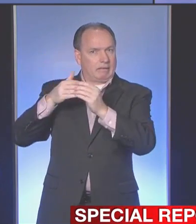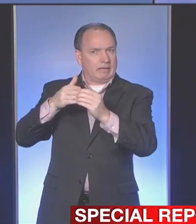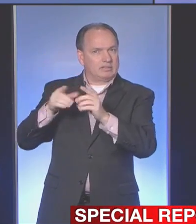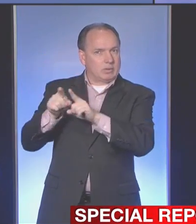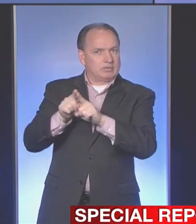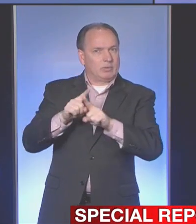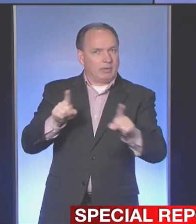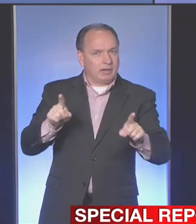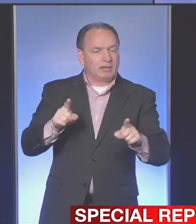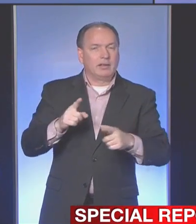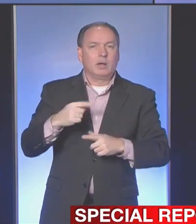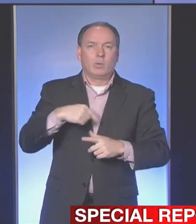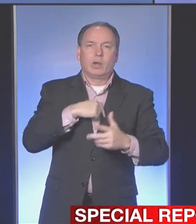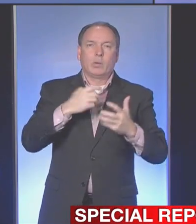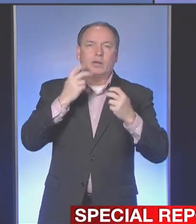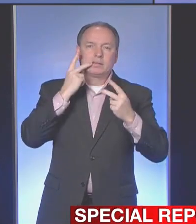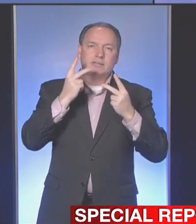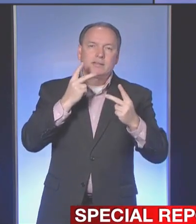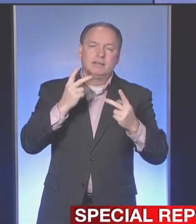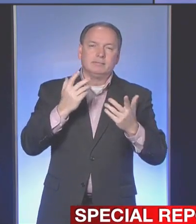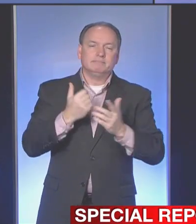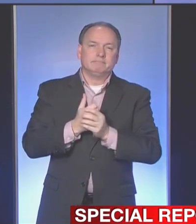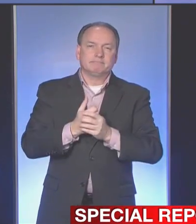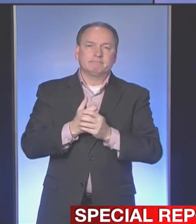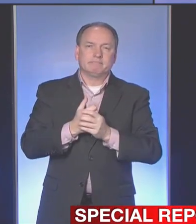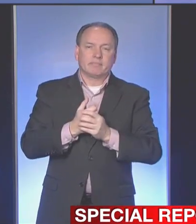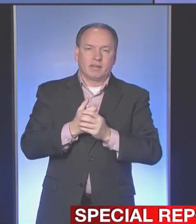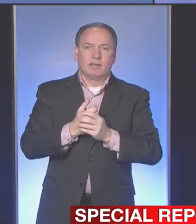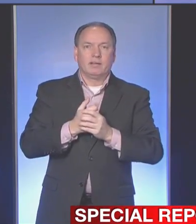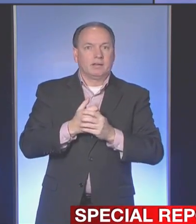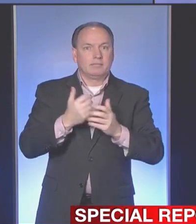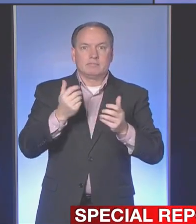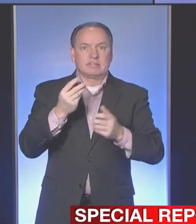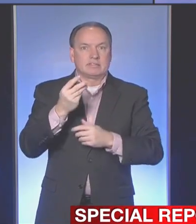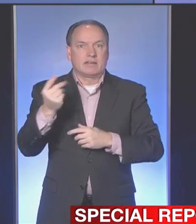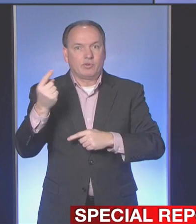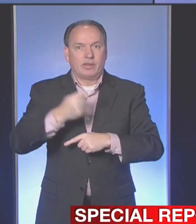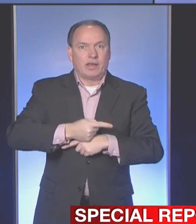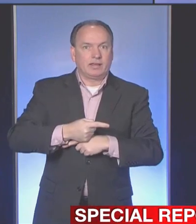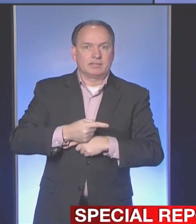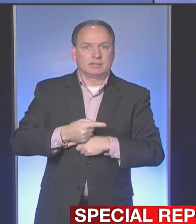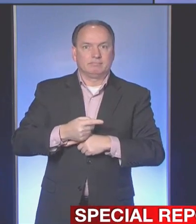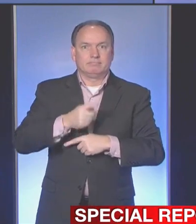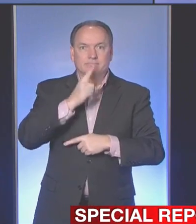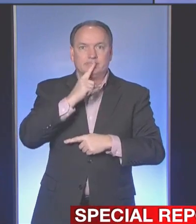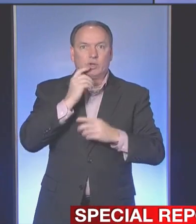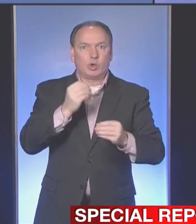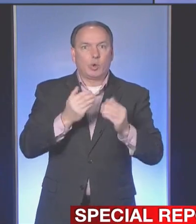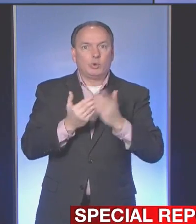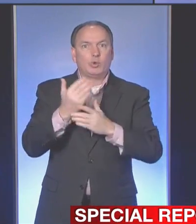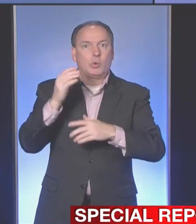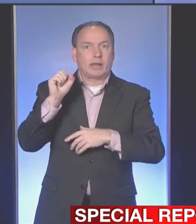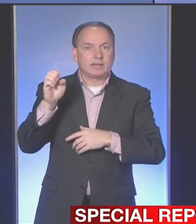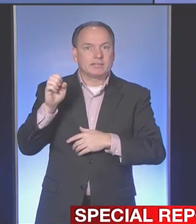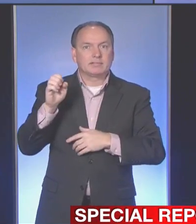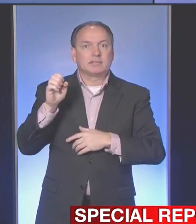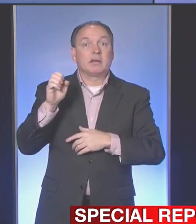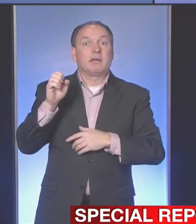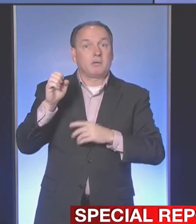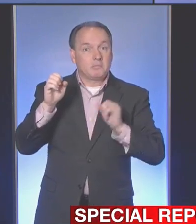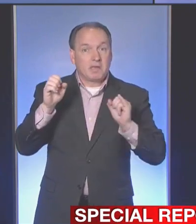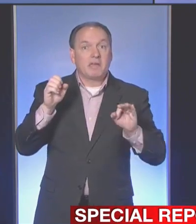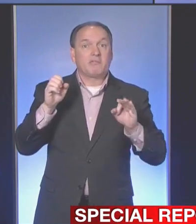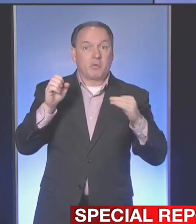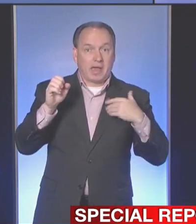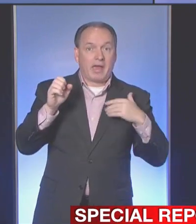But what we want to see is we'd love to see days without any new cases. We'd love to say if we do have cases, we can